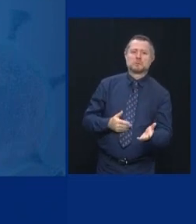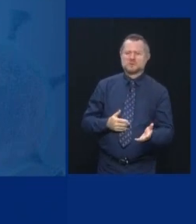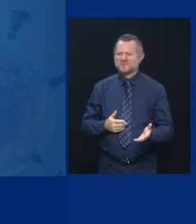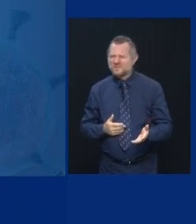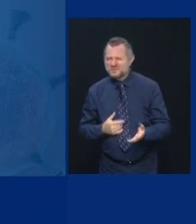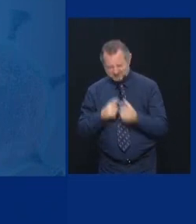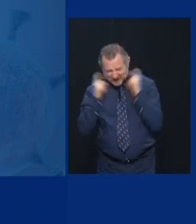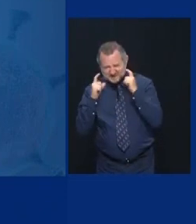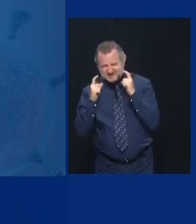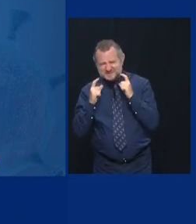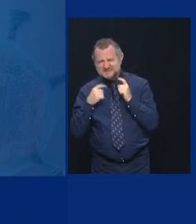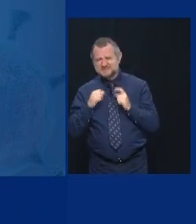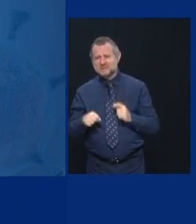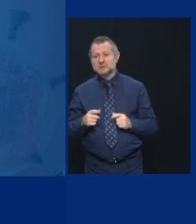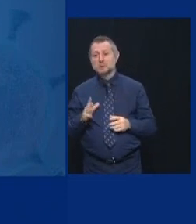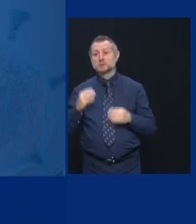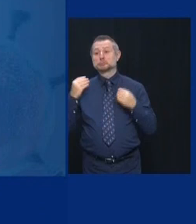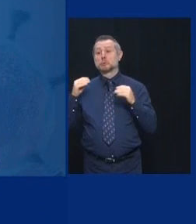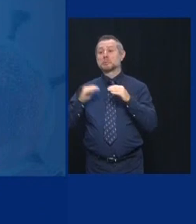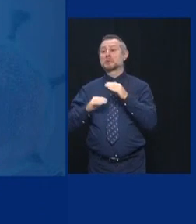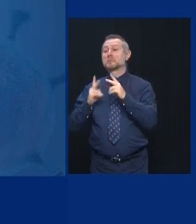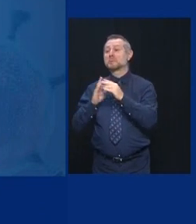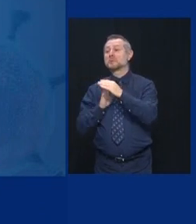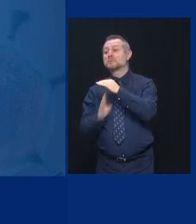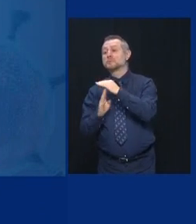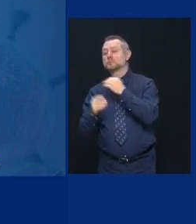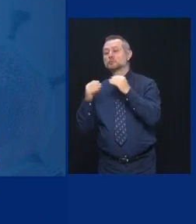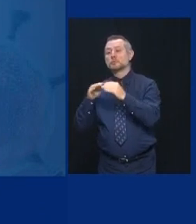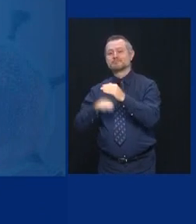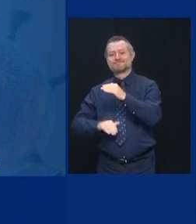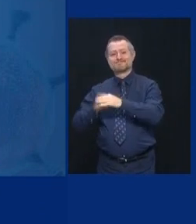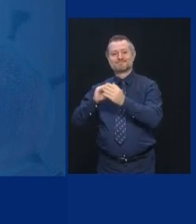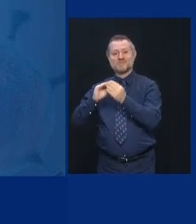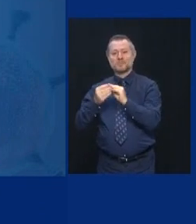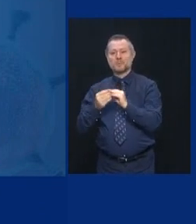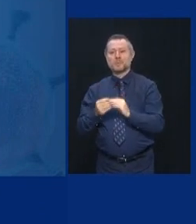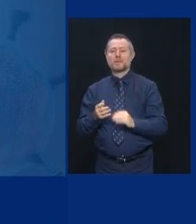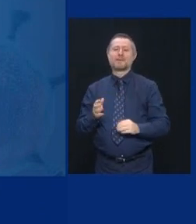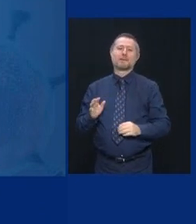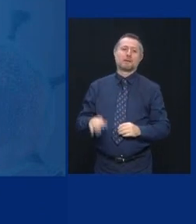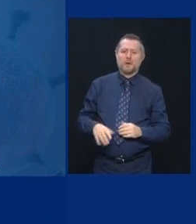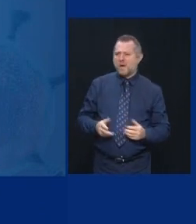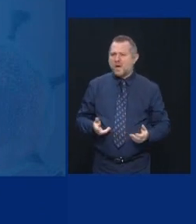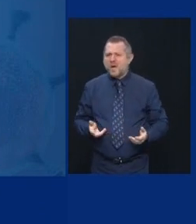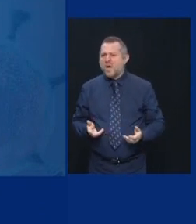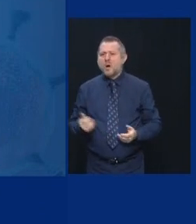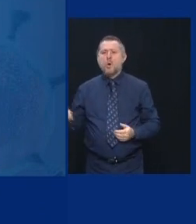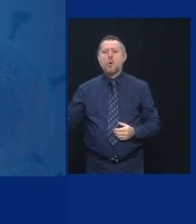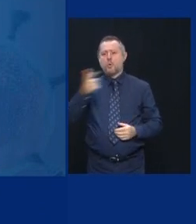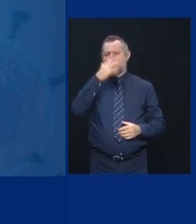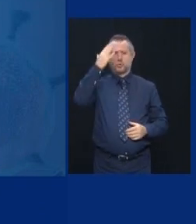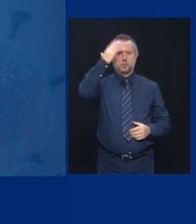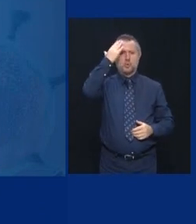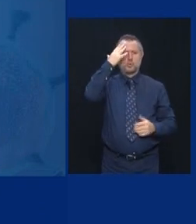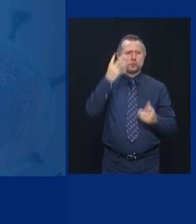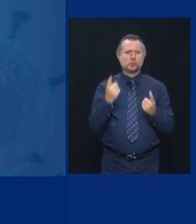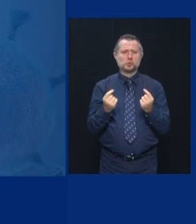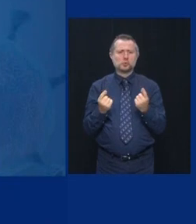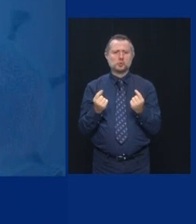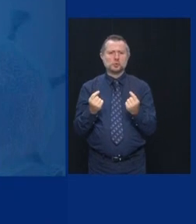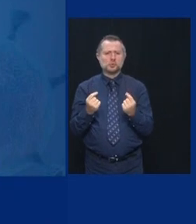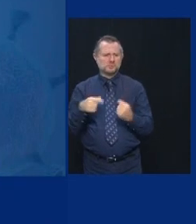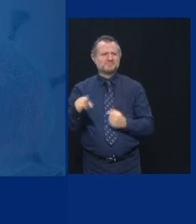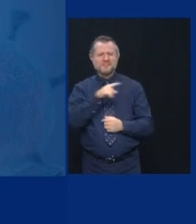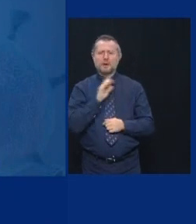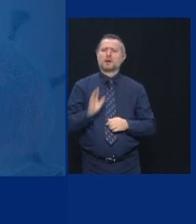many people in your store. We are past that. Everybody knows the rules. You don't have to